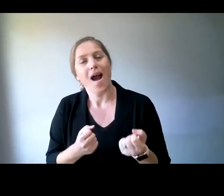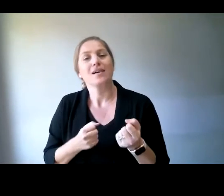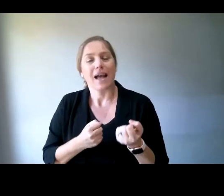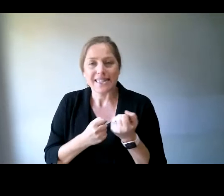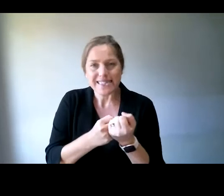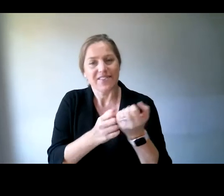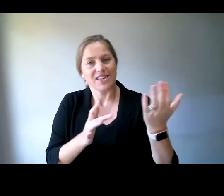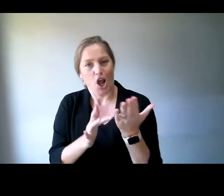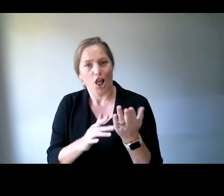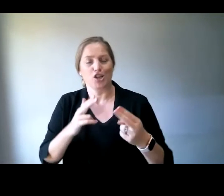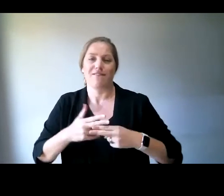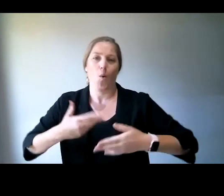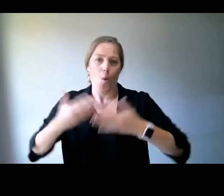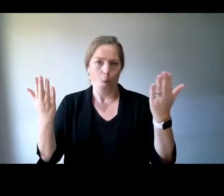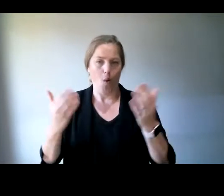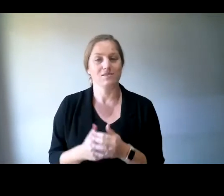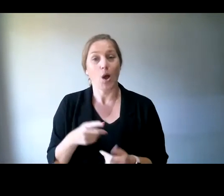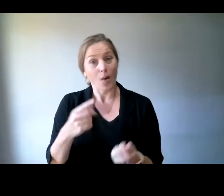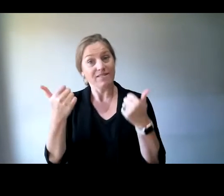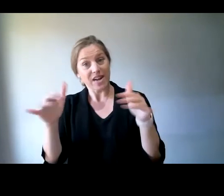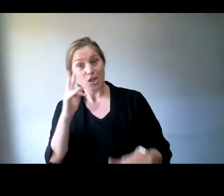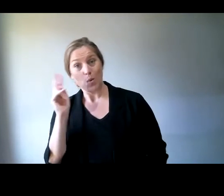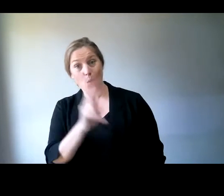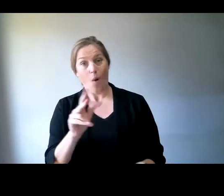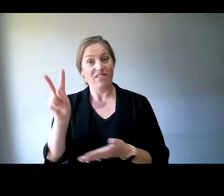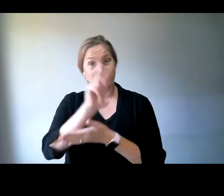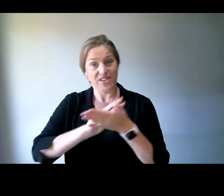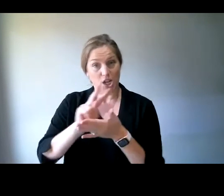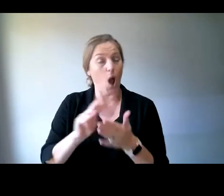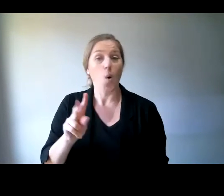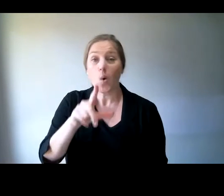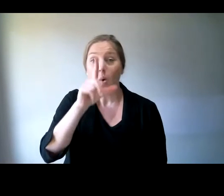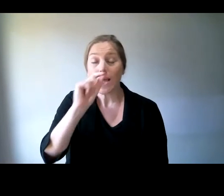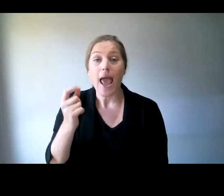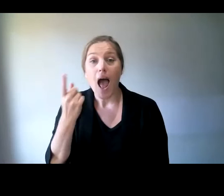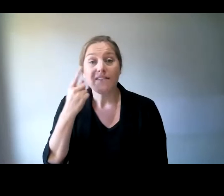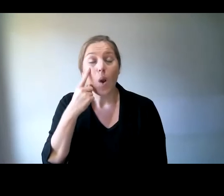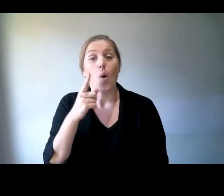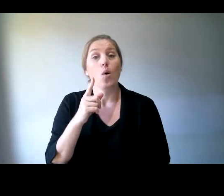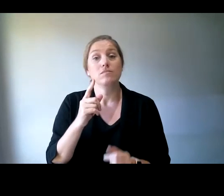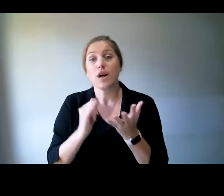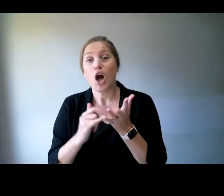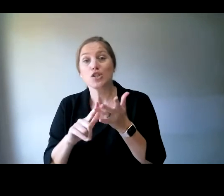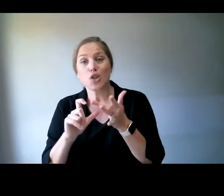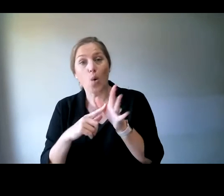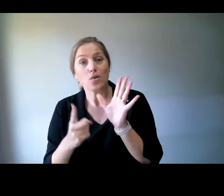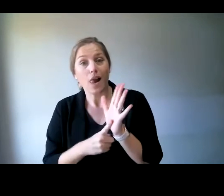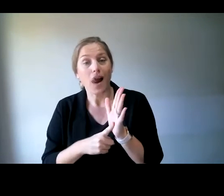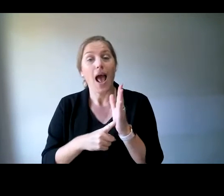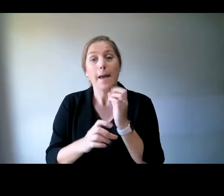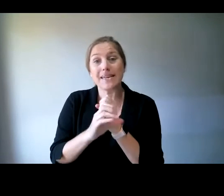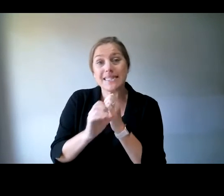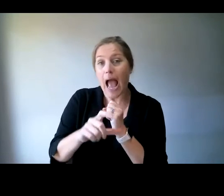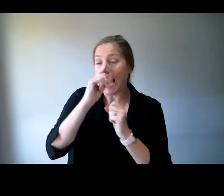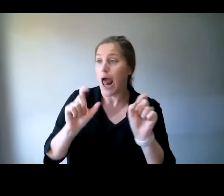You've just seen our short explainer animation video, which is free for everyone to share on social media. So if you haven't already done that, then we're hoping that